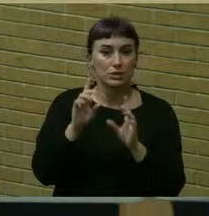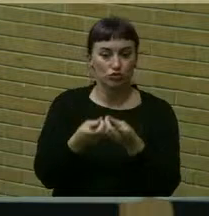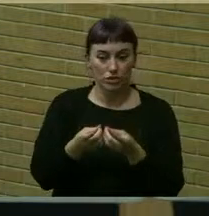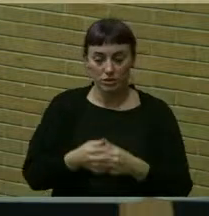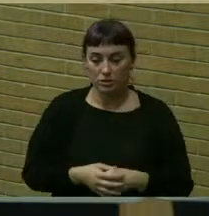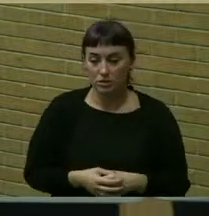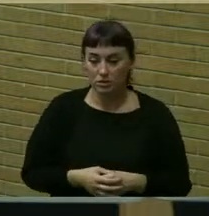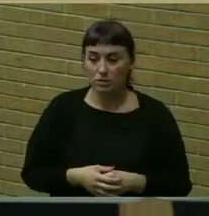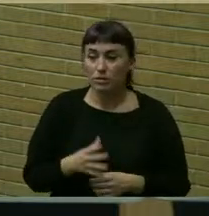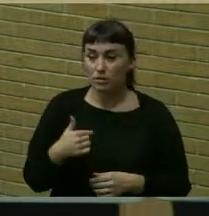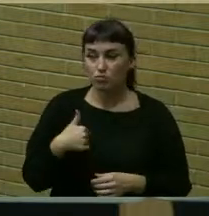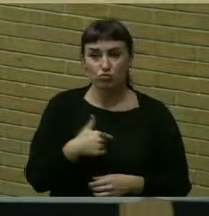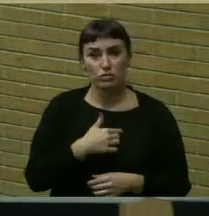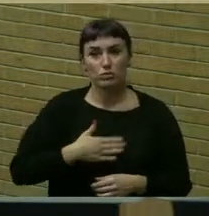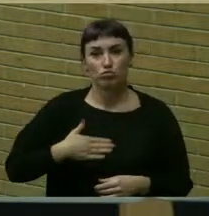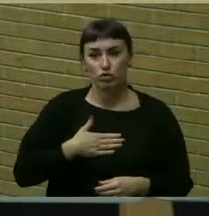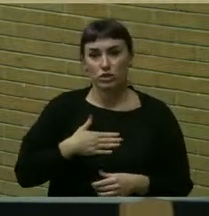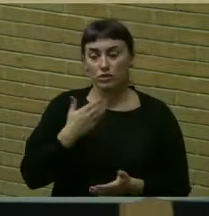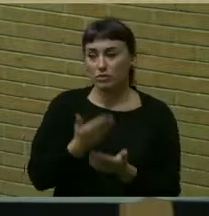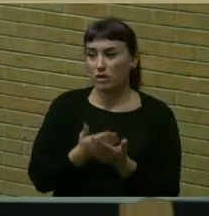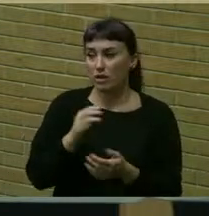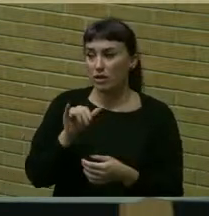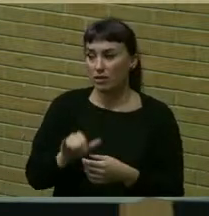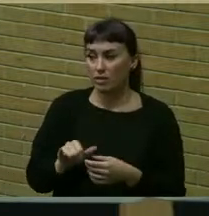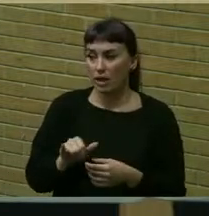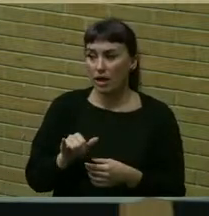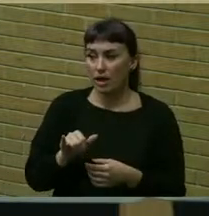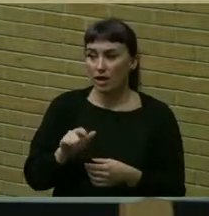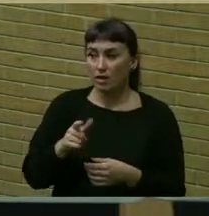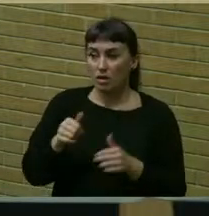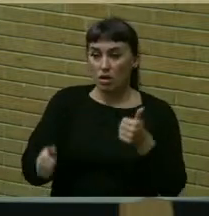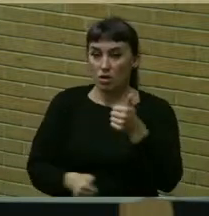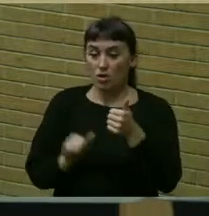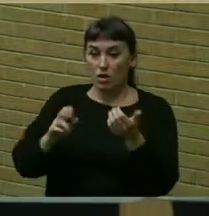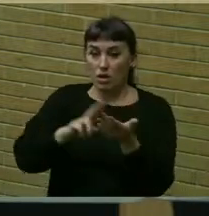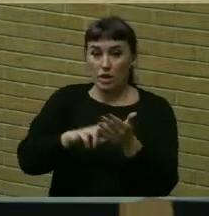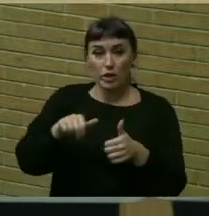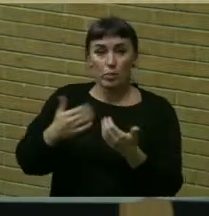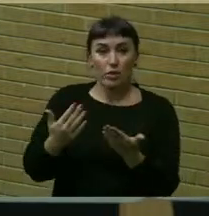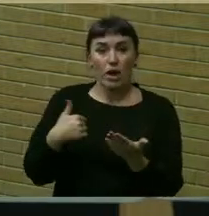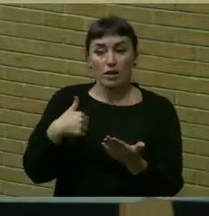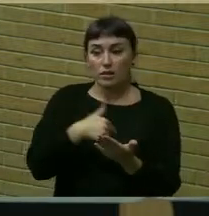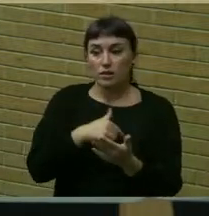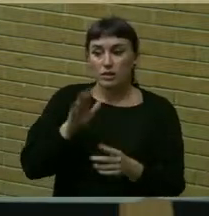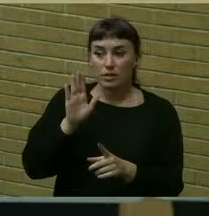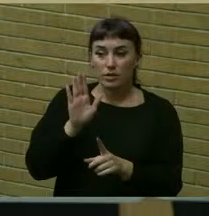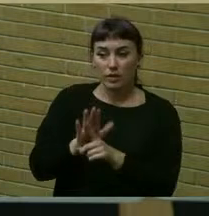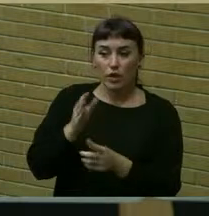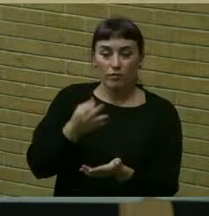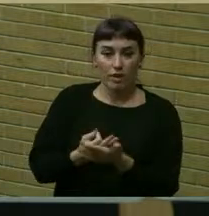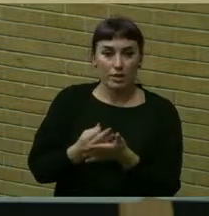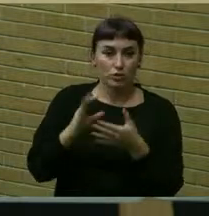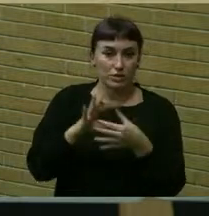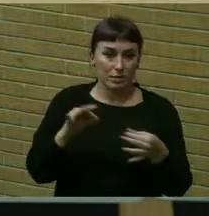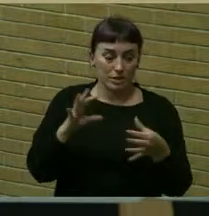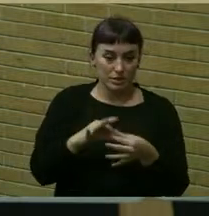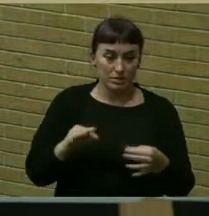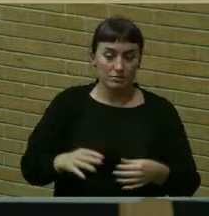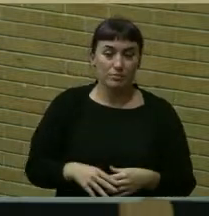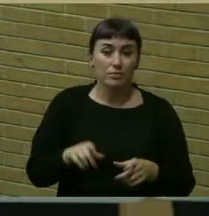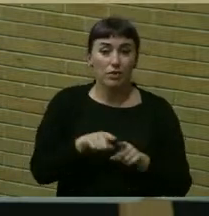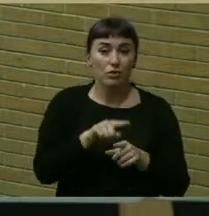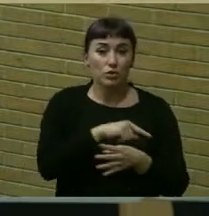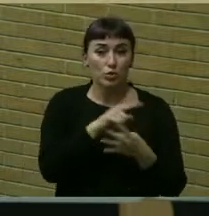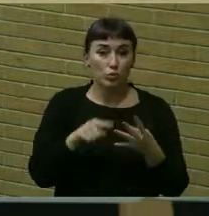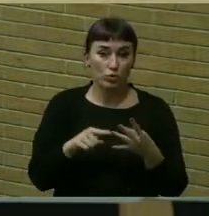and we appreciate the fact that under the terms of that contract they do provide us their financial statements we